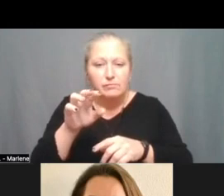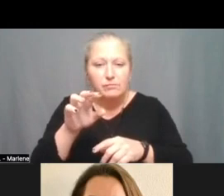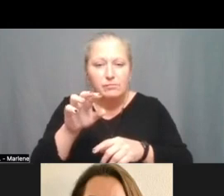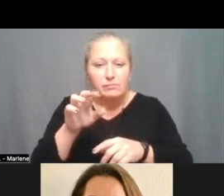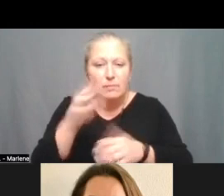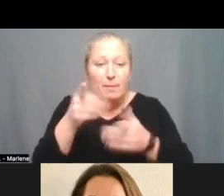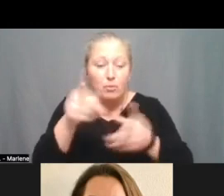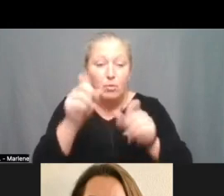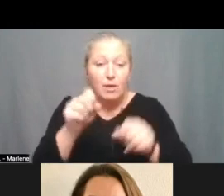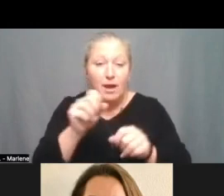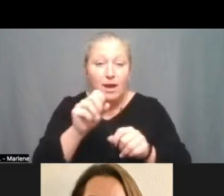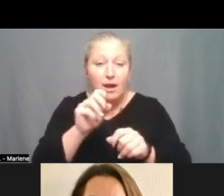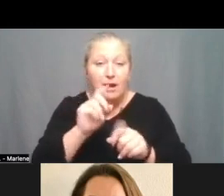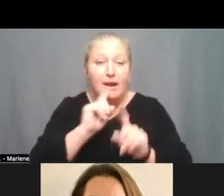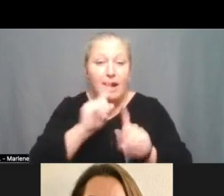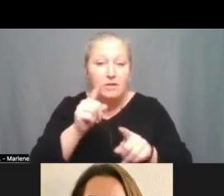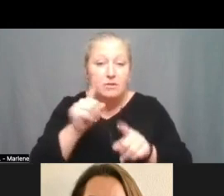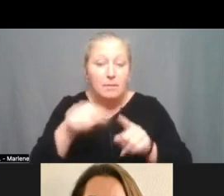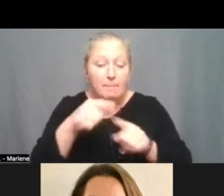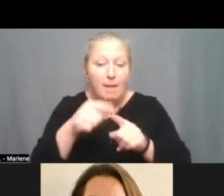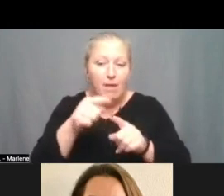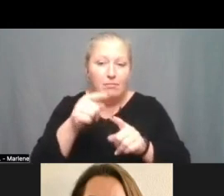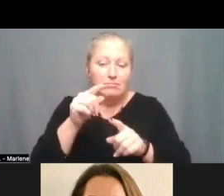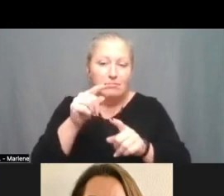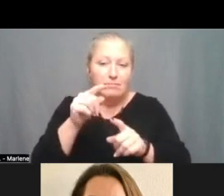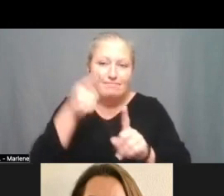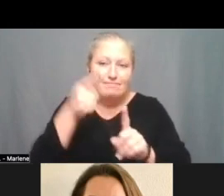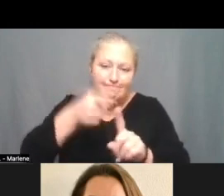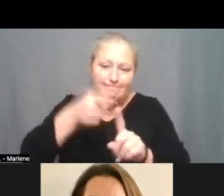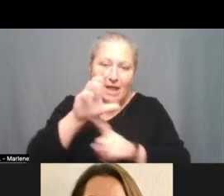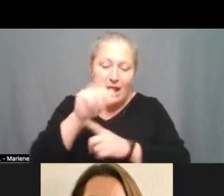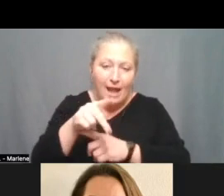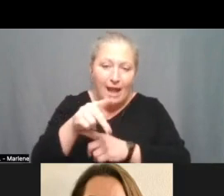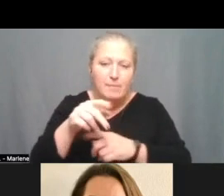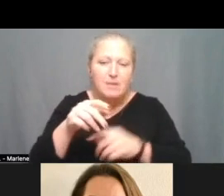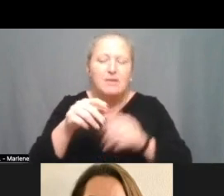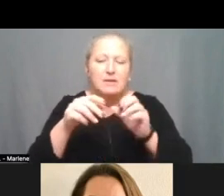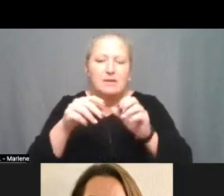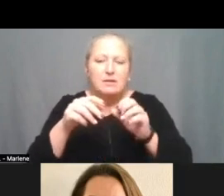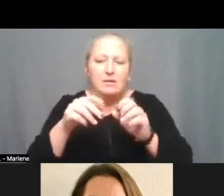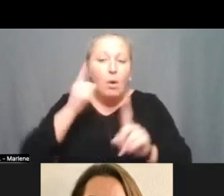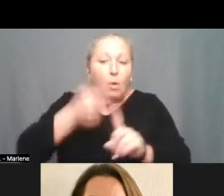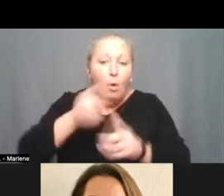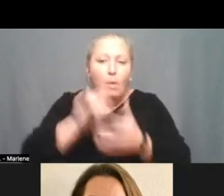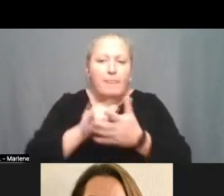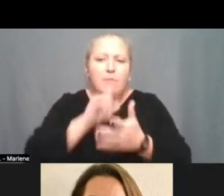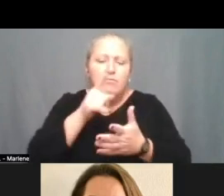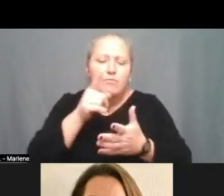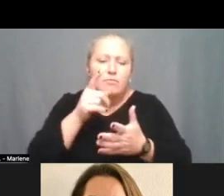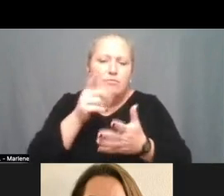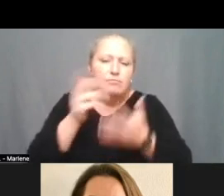to embedded within the lcap if they're explicit yeah we wanted to know goals that are that are really that are really